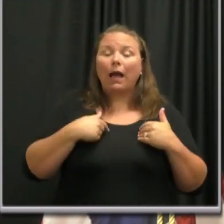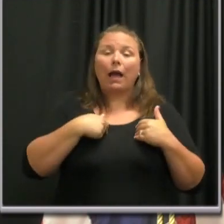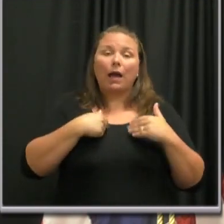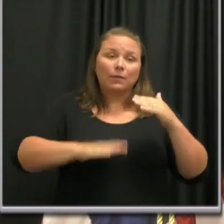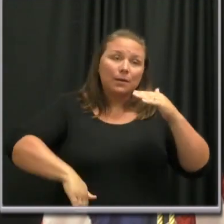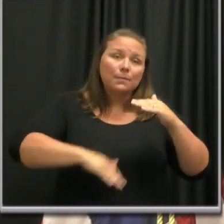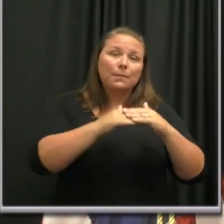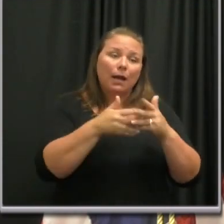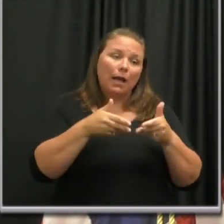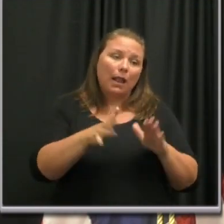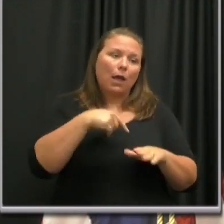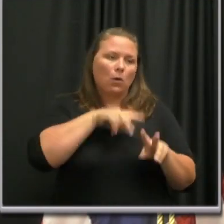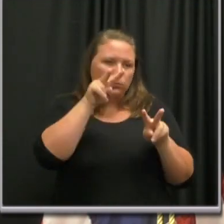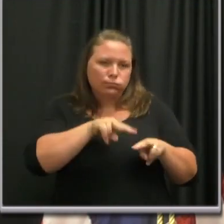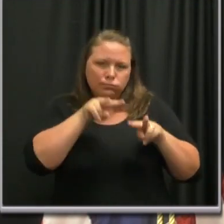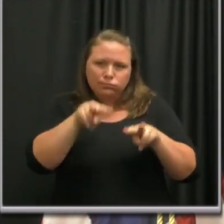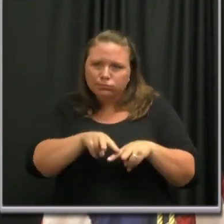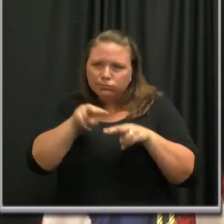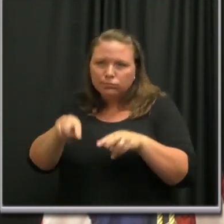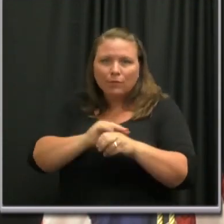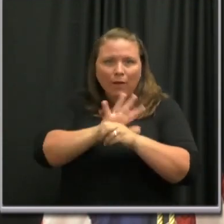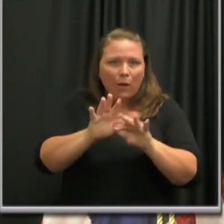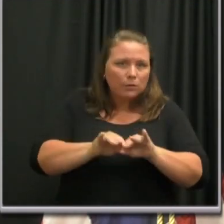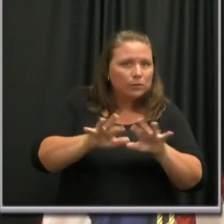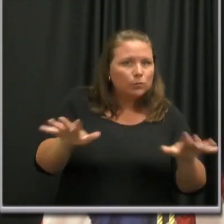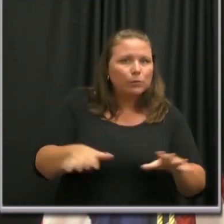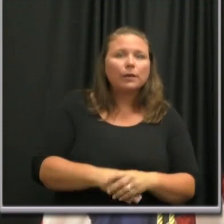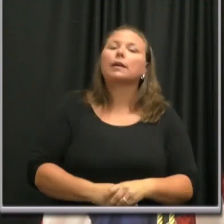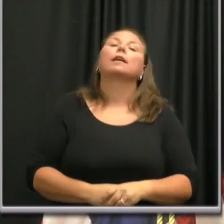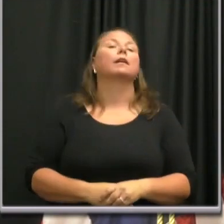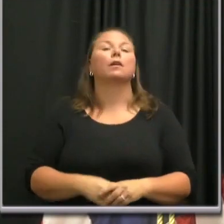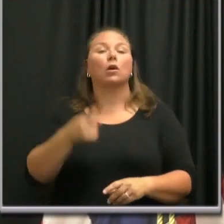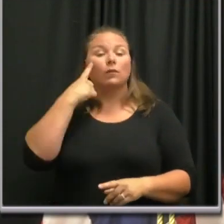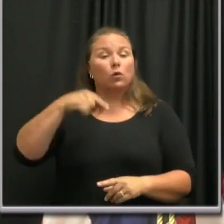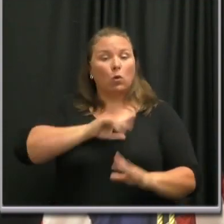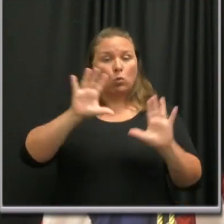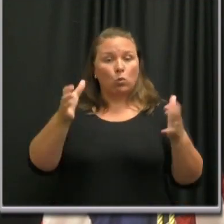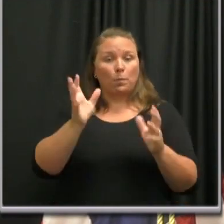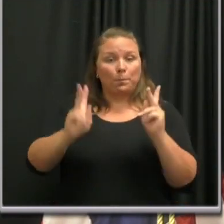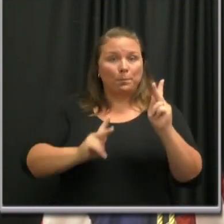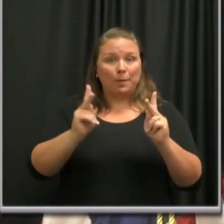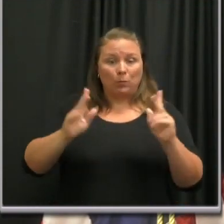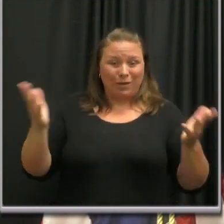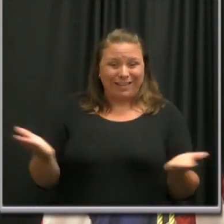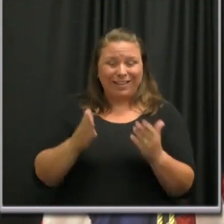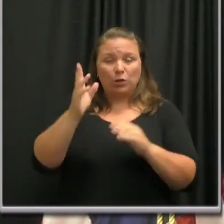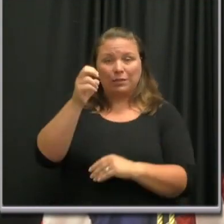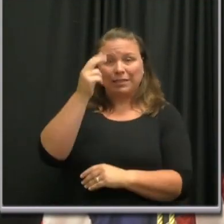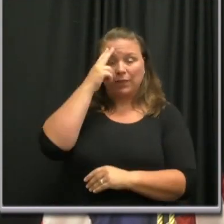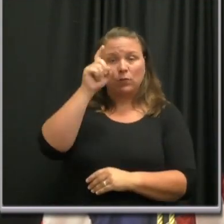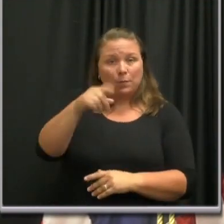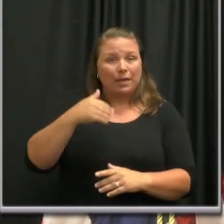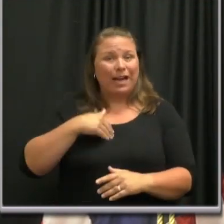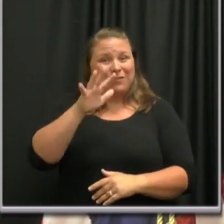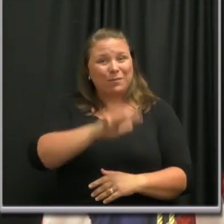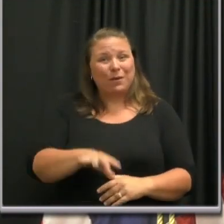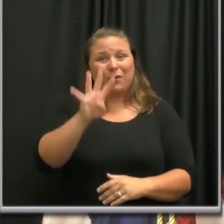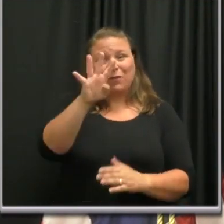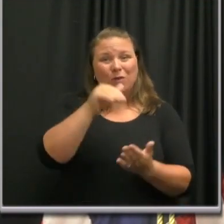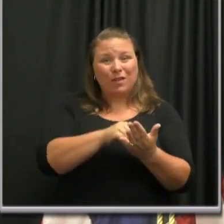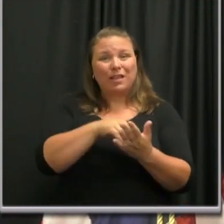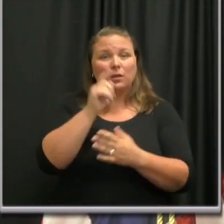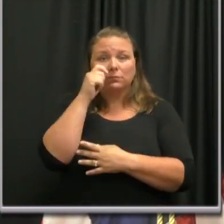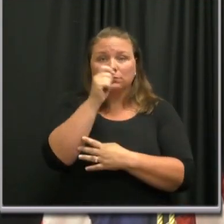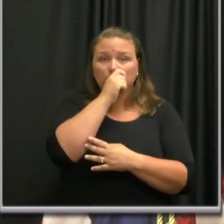capacity that would allow us to monitor this virus. For our population, we needed to conduct at least 4,000 tests weekly.